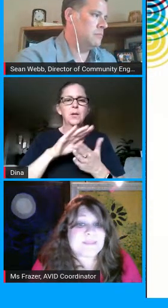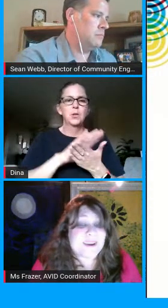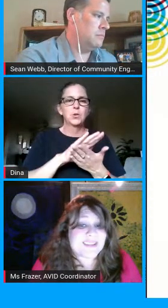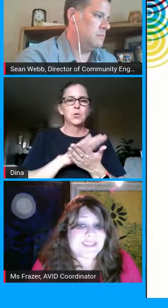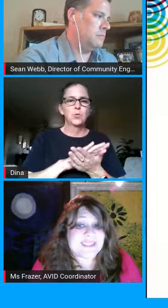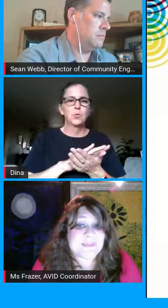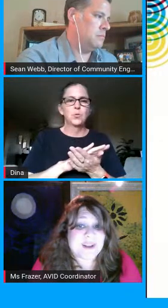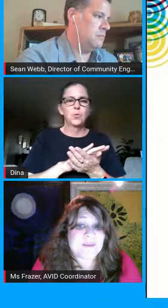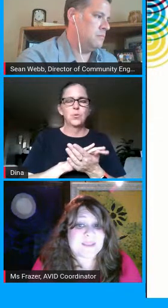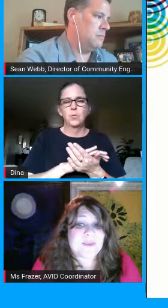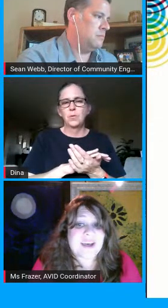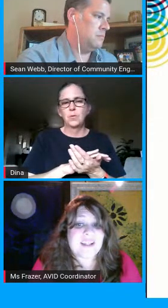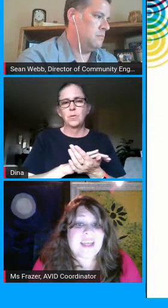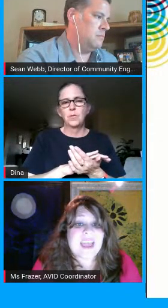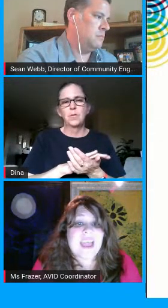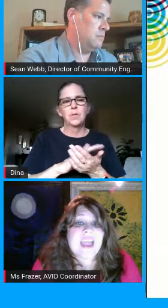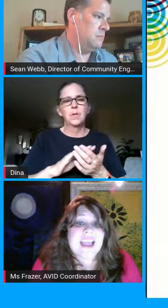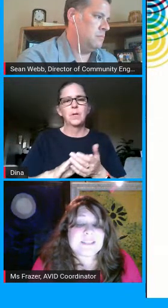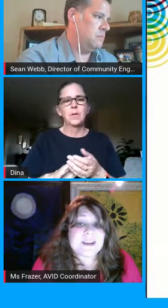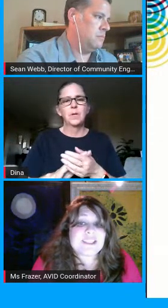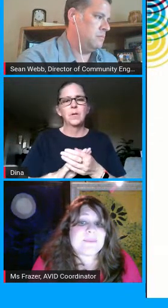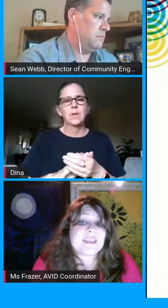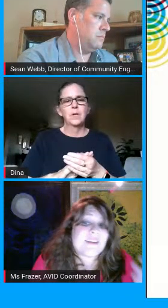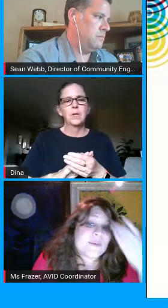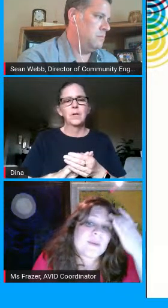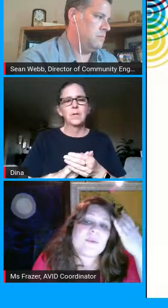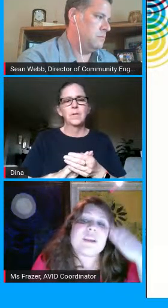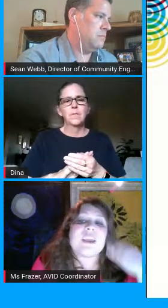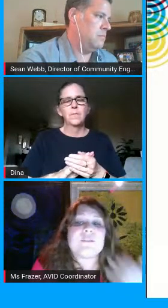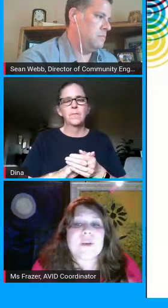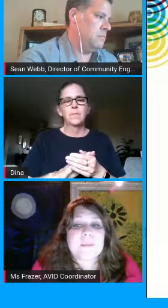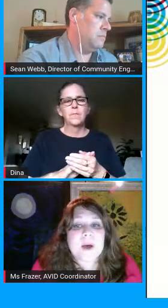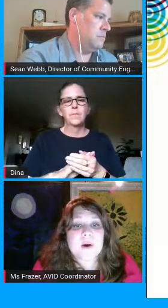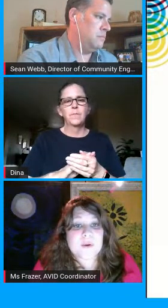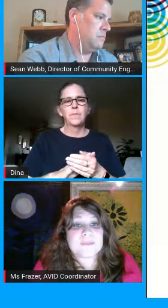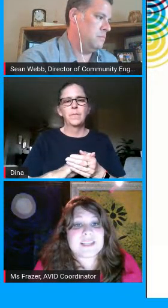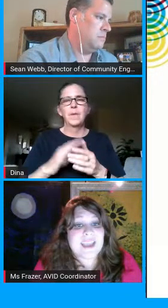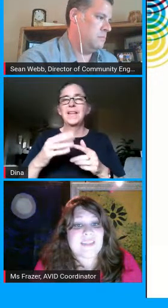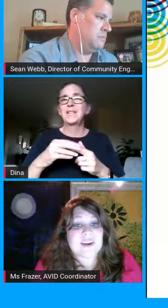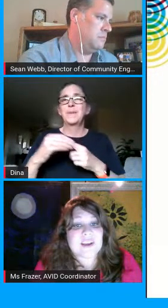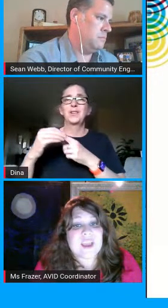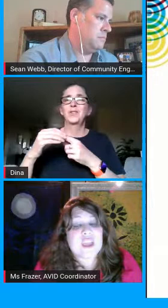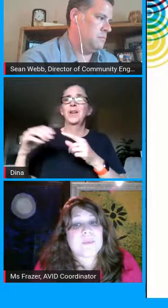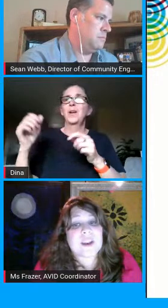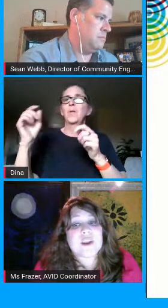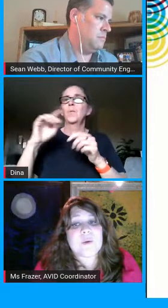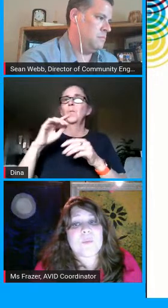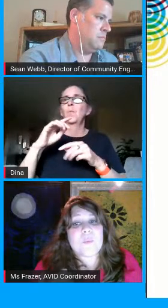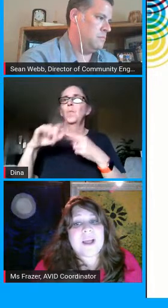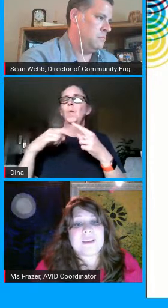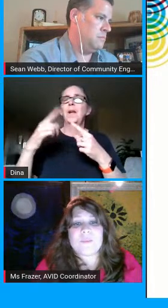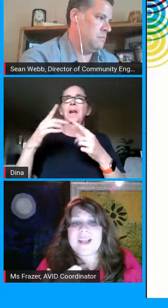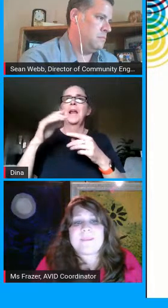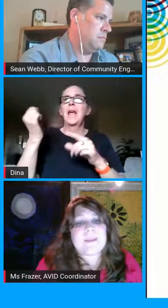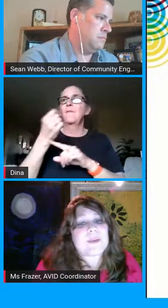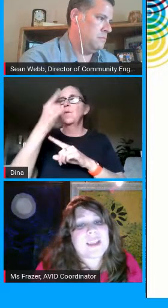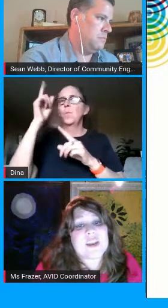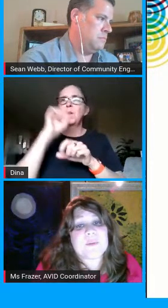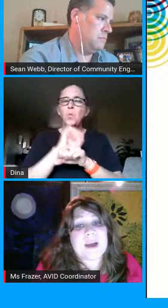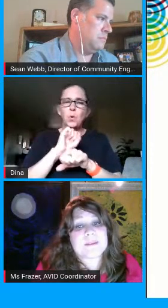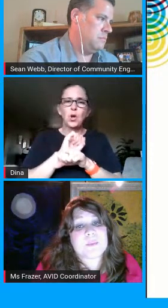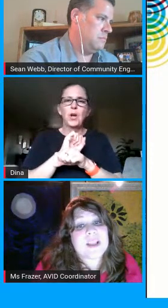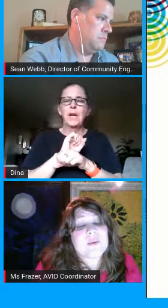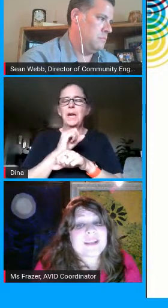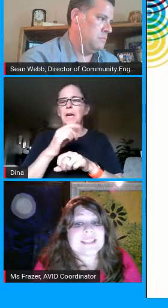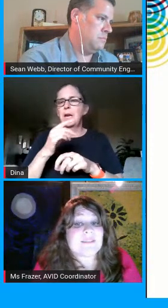we as parents use them at home as well especially with everyone working from home together you want to know what when people